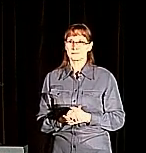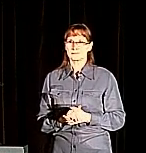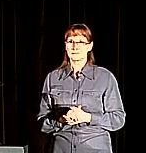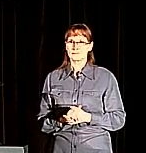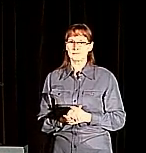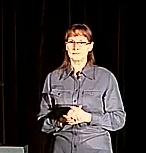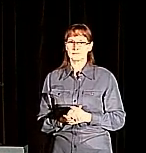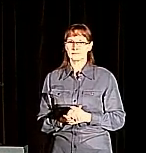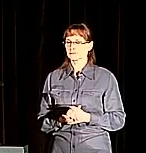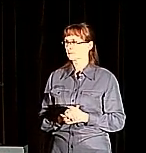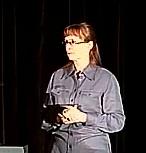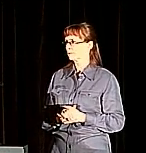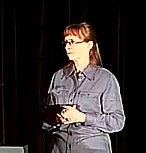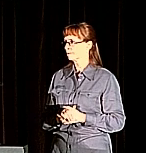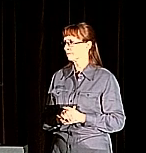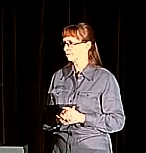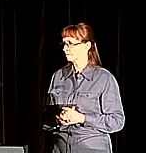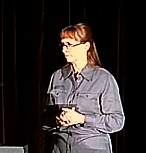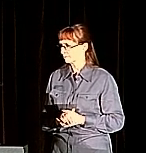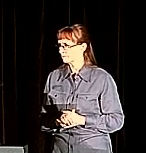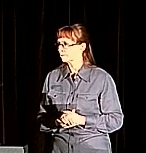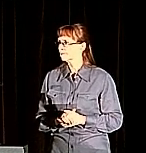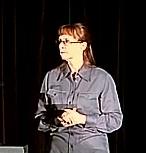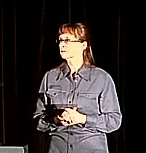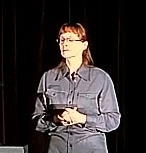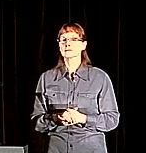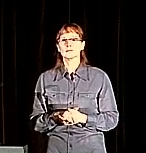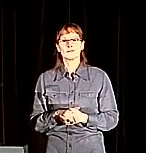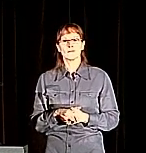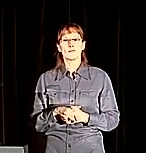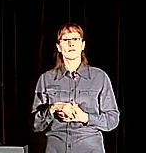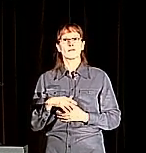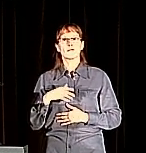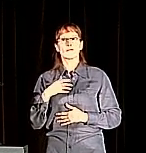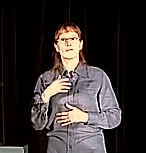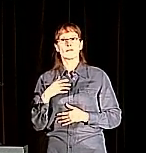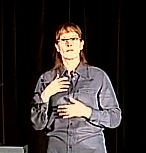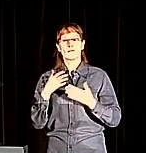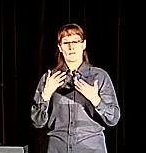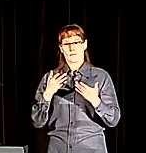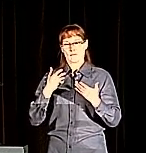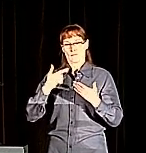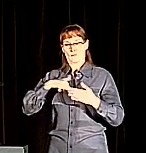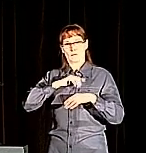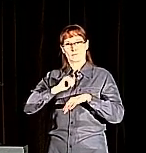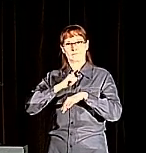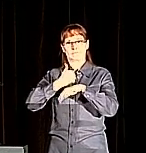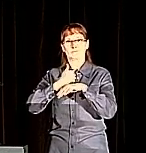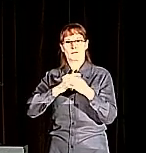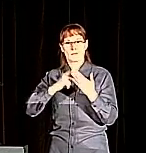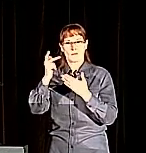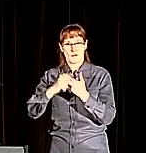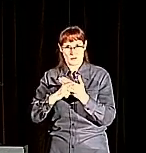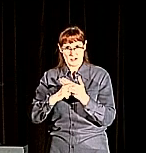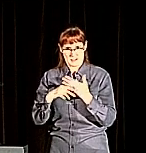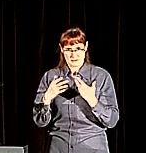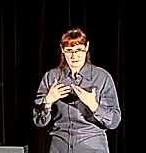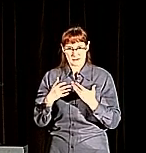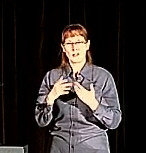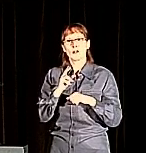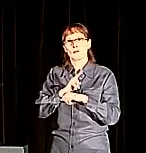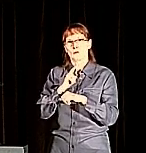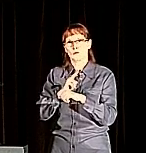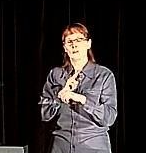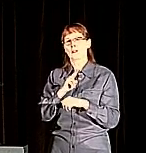This is where the ASL CLEAR project came to face. The ASL CLEAR project does summarize the ASL American Sign